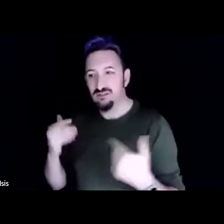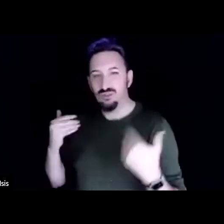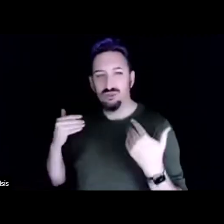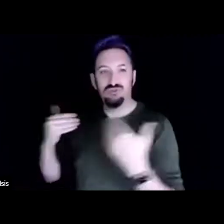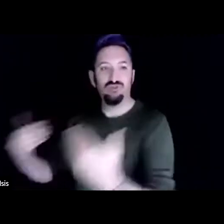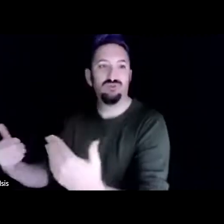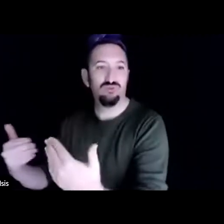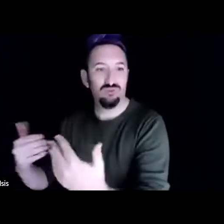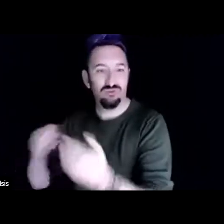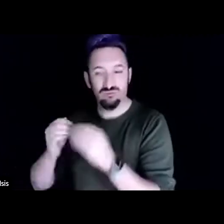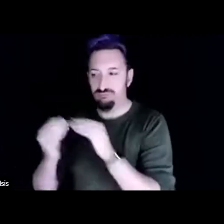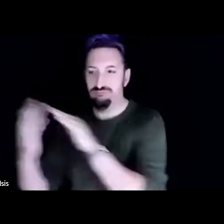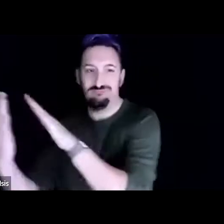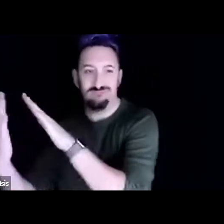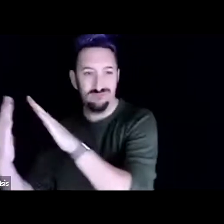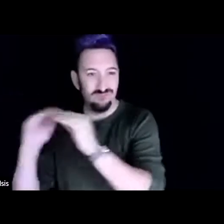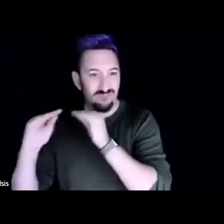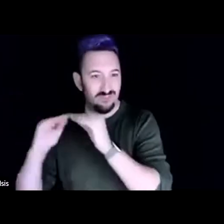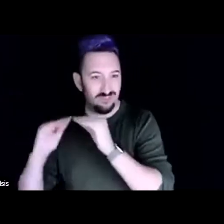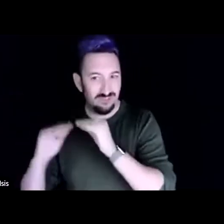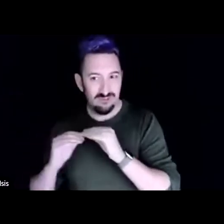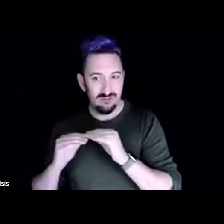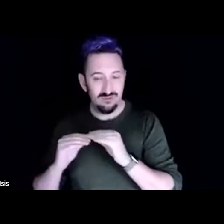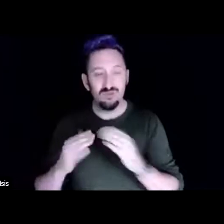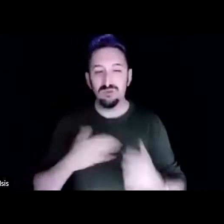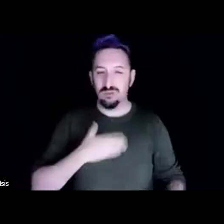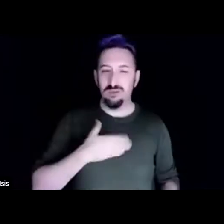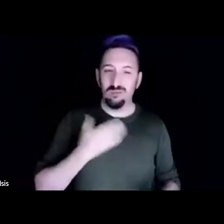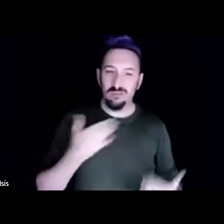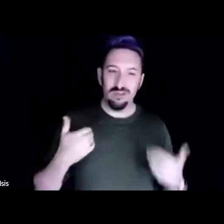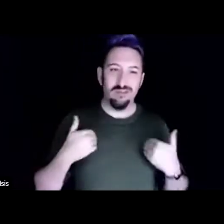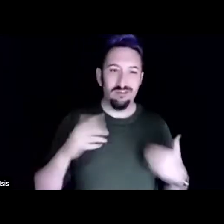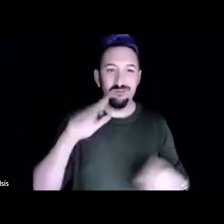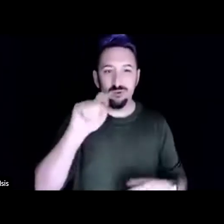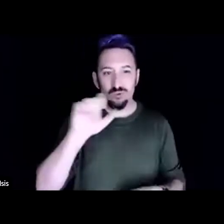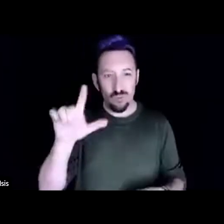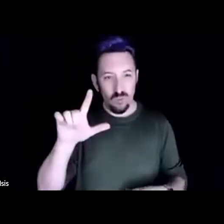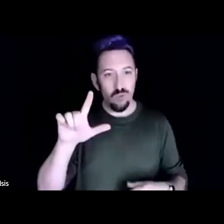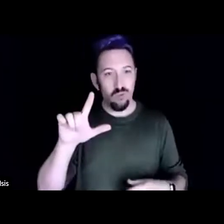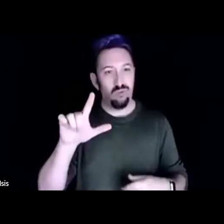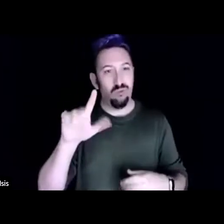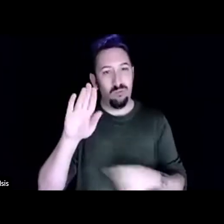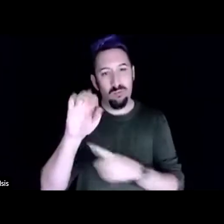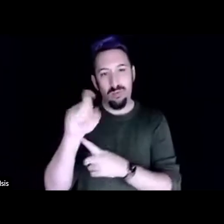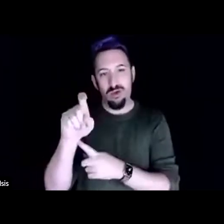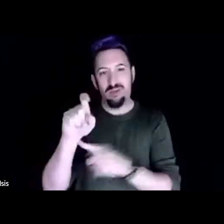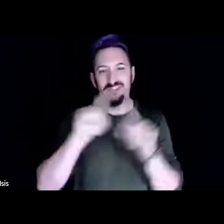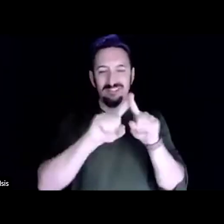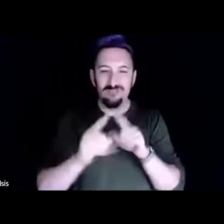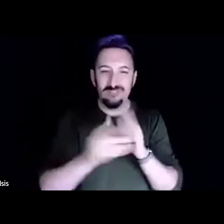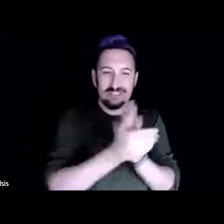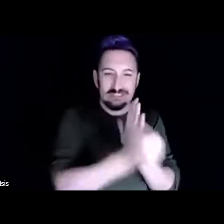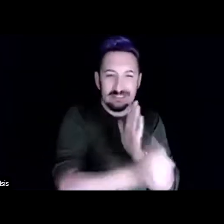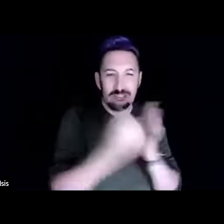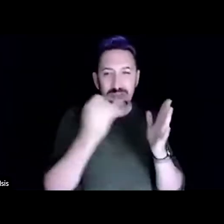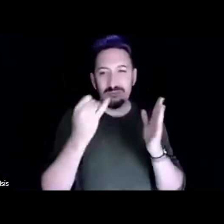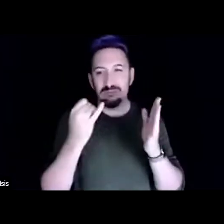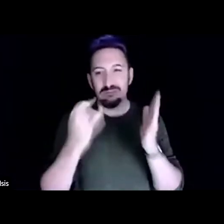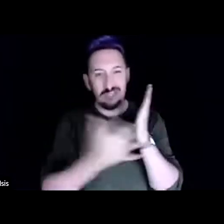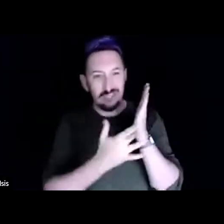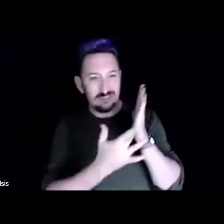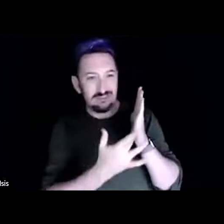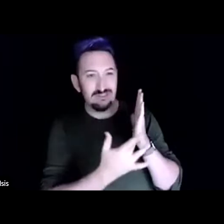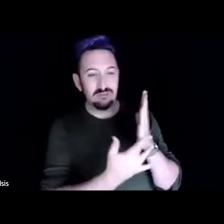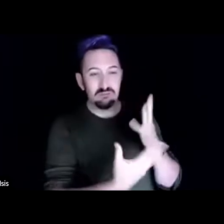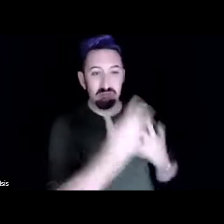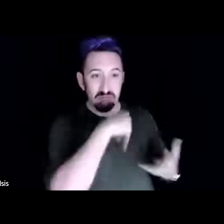have this toolbox of different skills that I was developing and I excitedly went to the reservation was like, we're